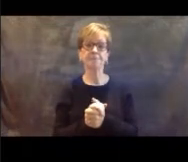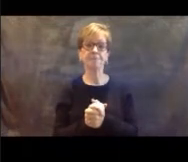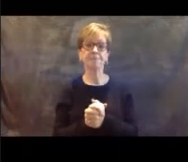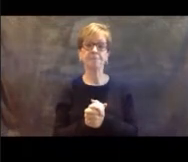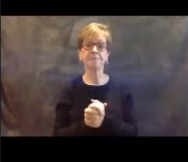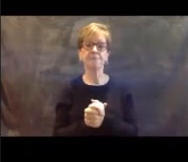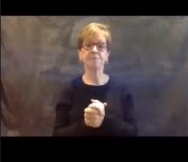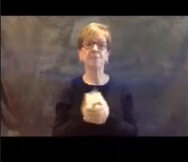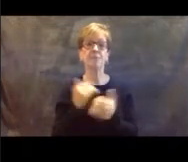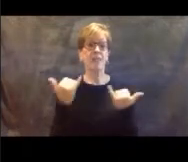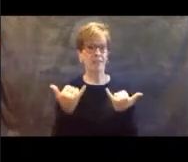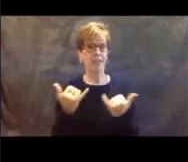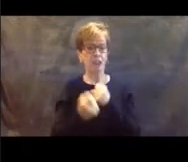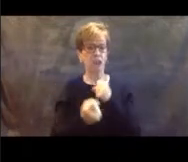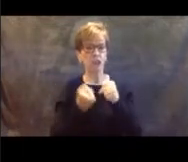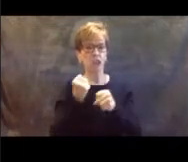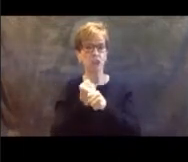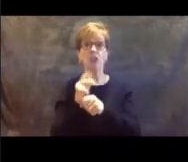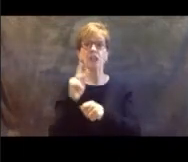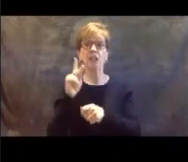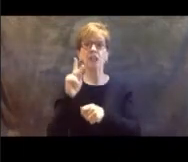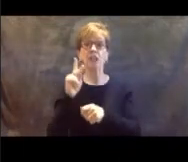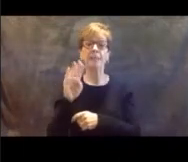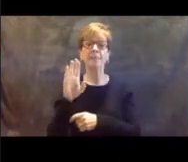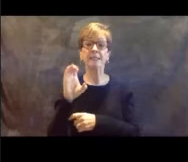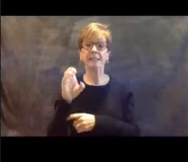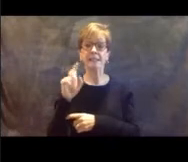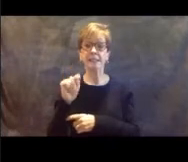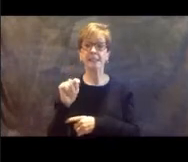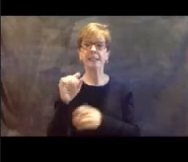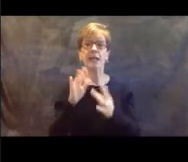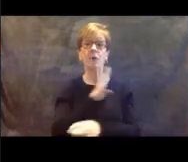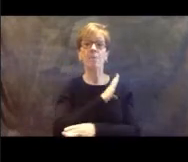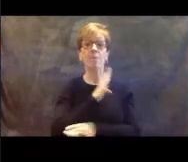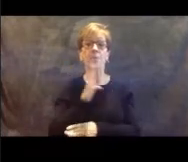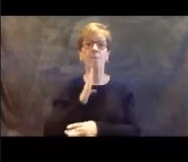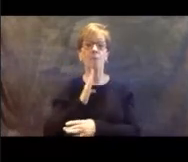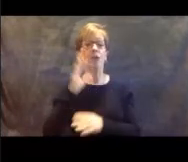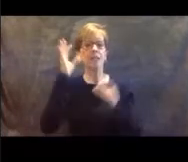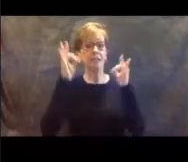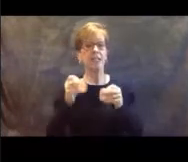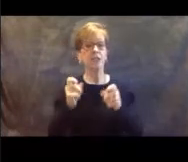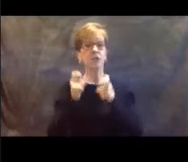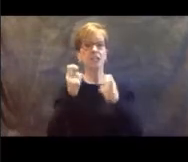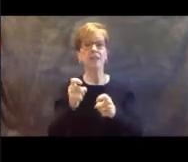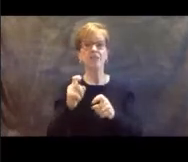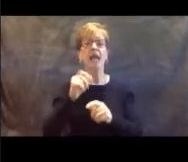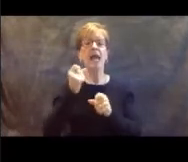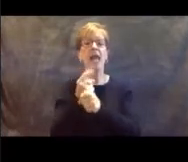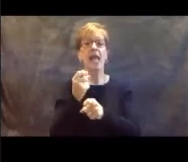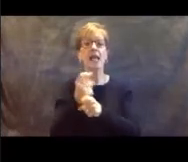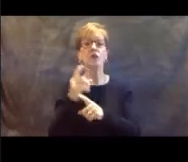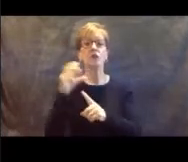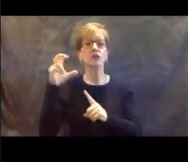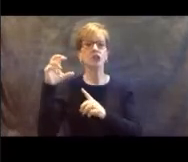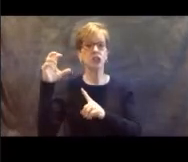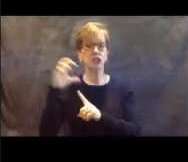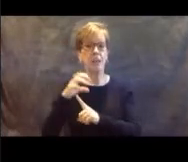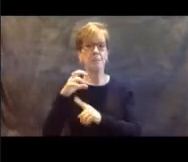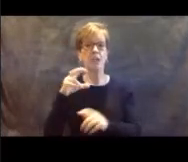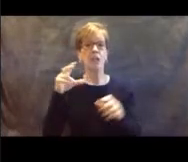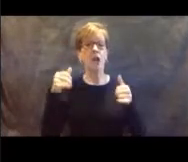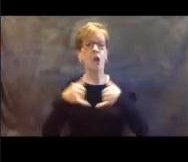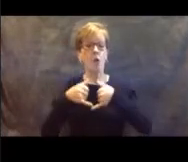This year the Kentucky NBCT Network Board elected to begin giving the annual champion award to two Kentuckians who have shown